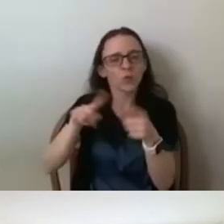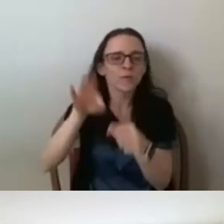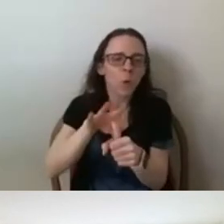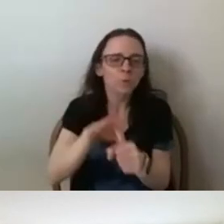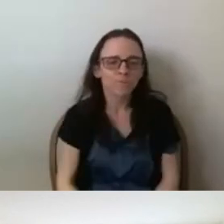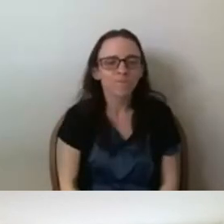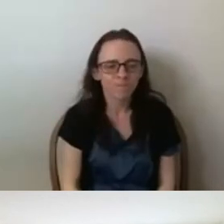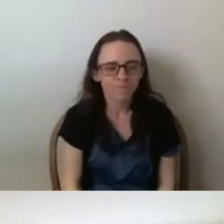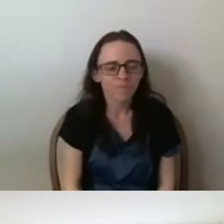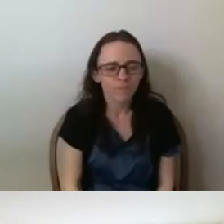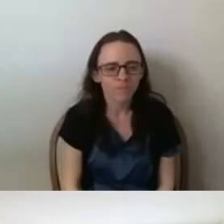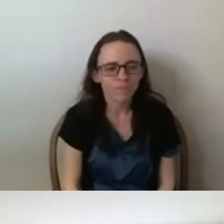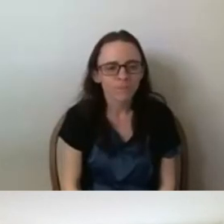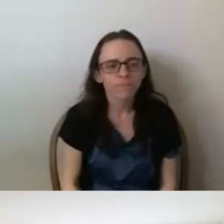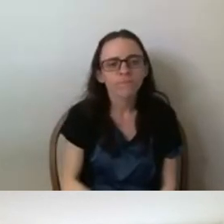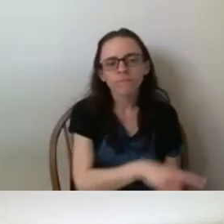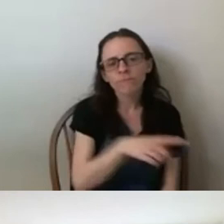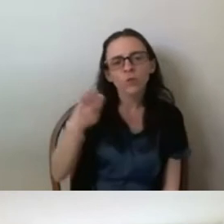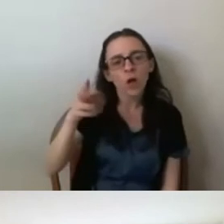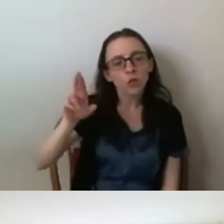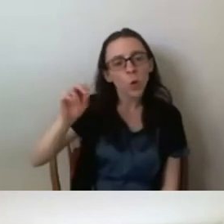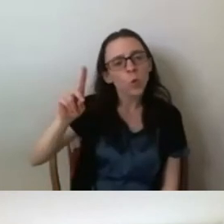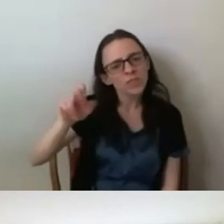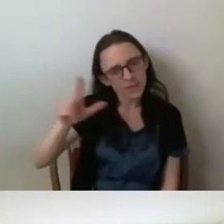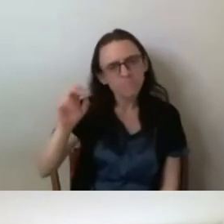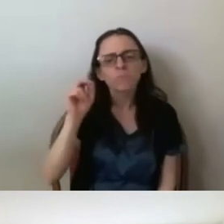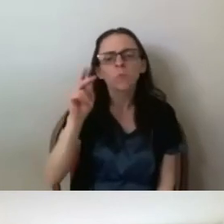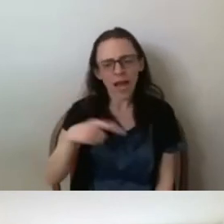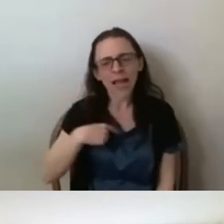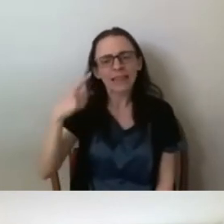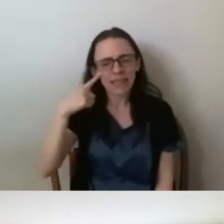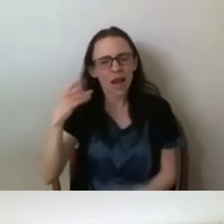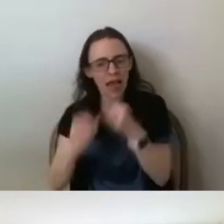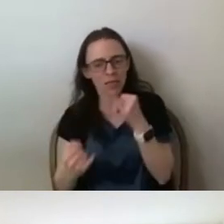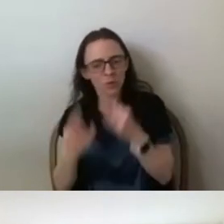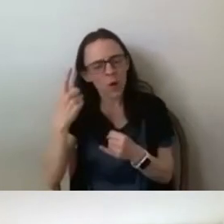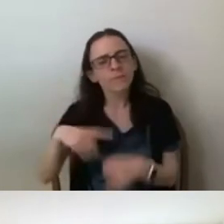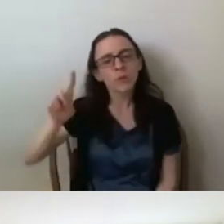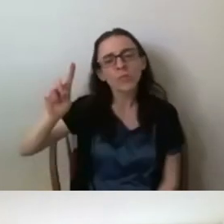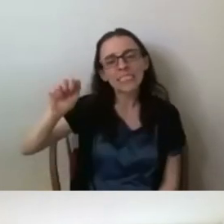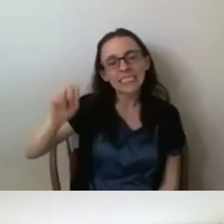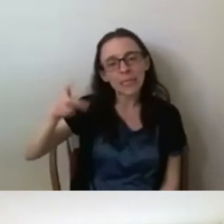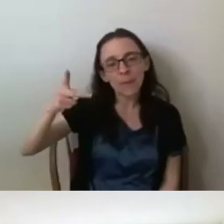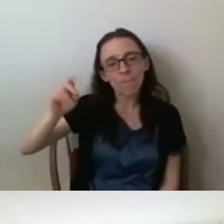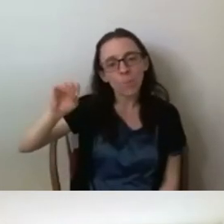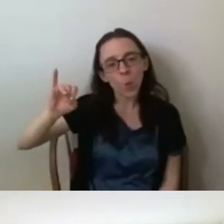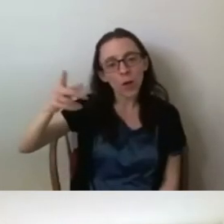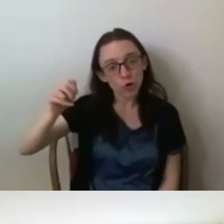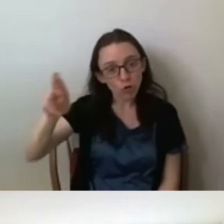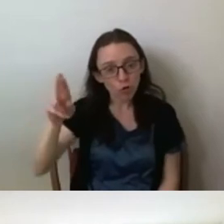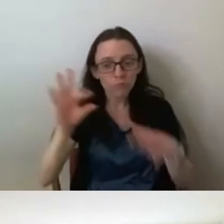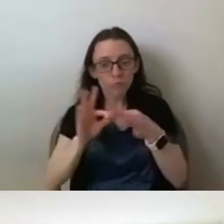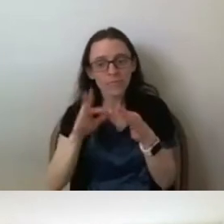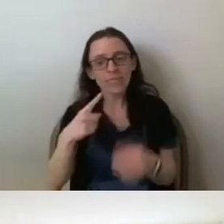Thank you, Kayla. So I think we'll probably end with this one. But Dean Poiger has commented that many of you are interested in countering dominant